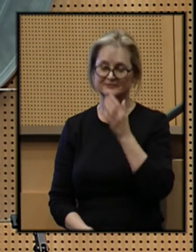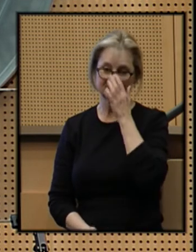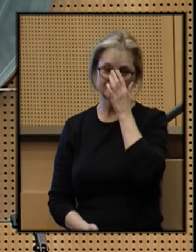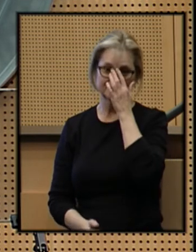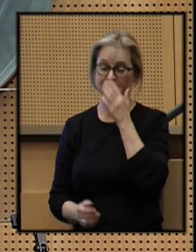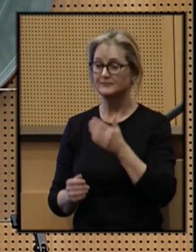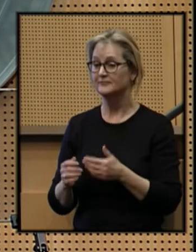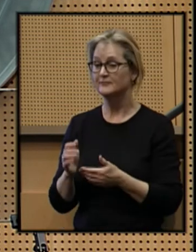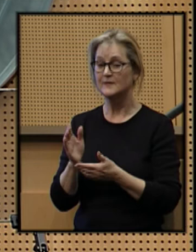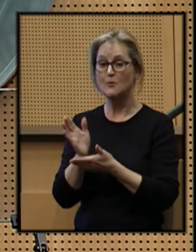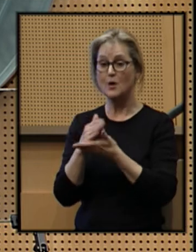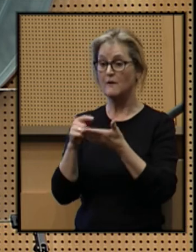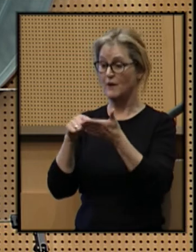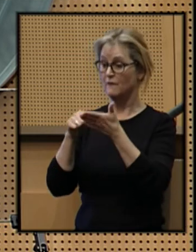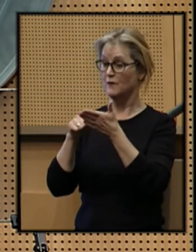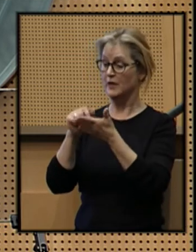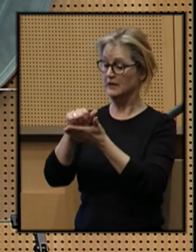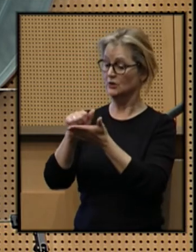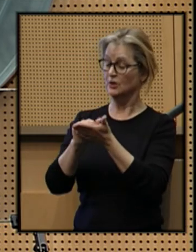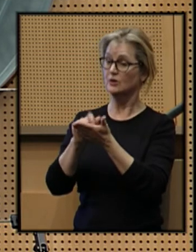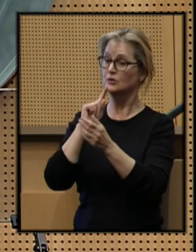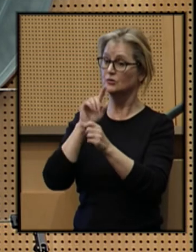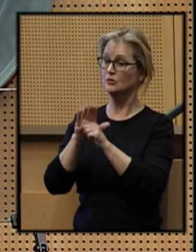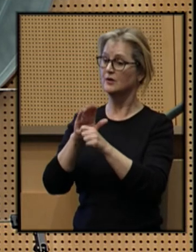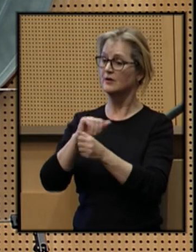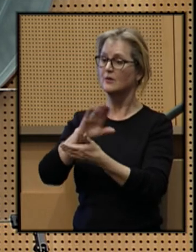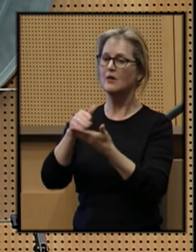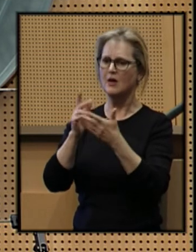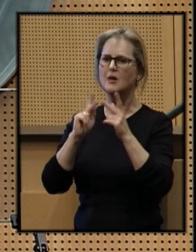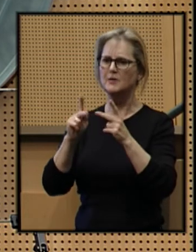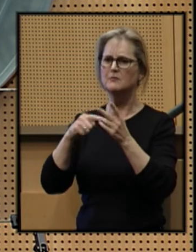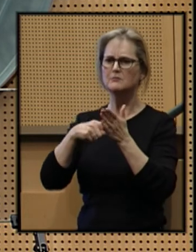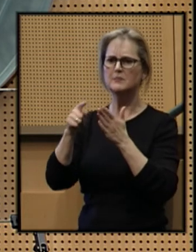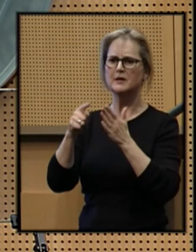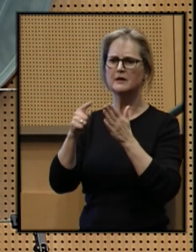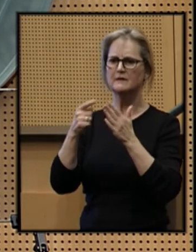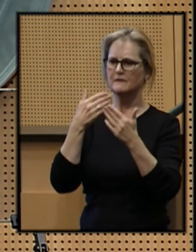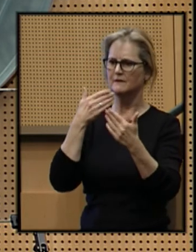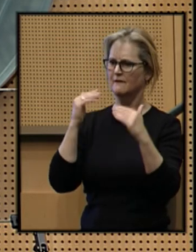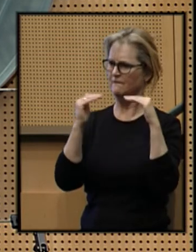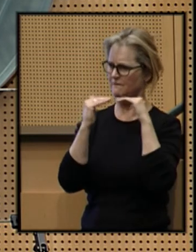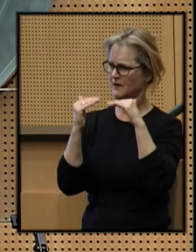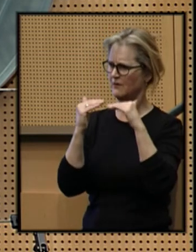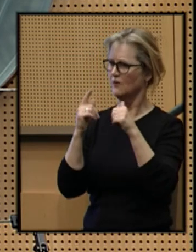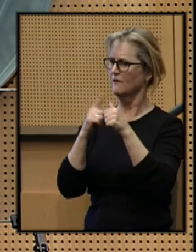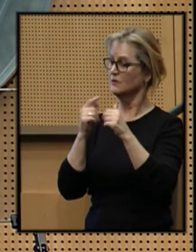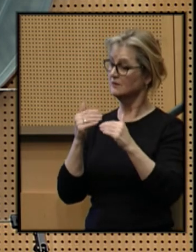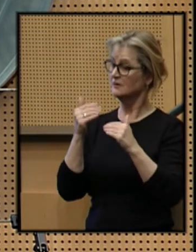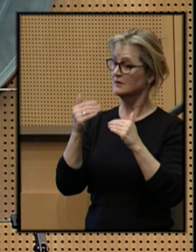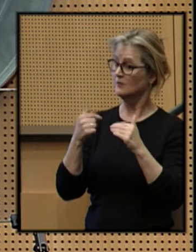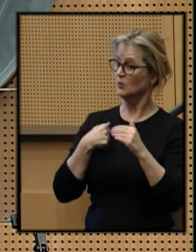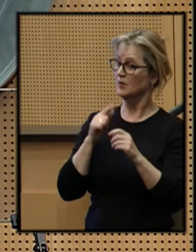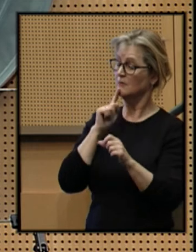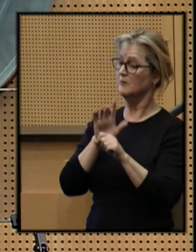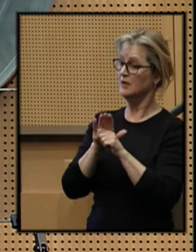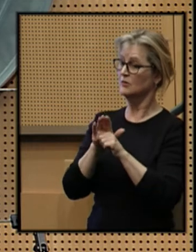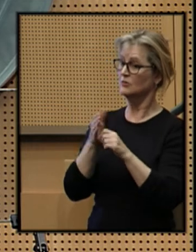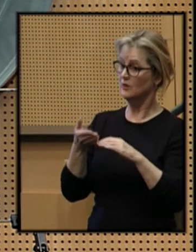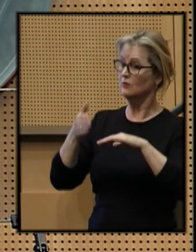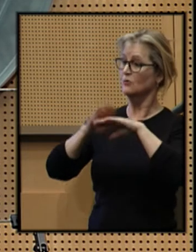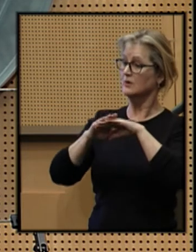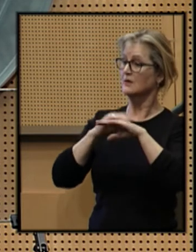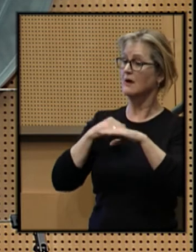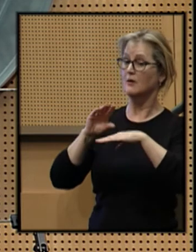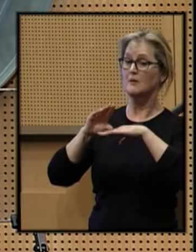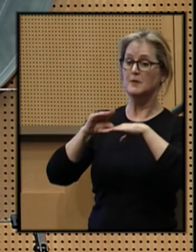Part of our affordability agenda is ensuring that all people get paid fairly. It was the first step we committed to increasing our minimum